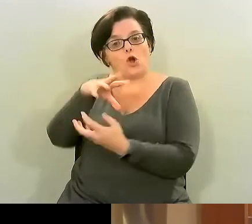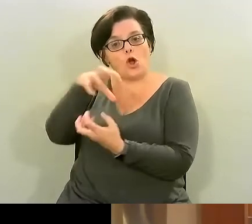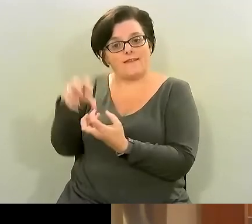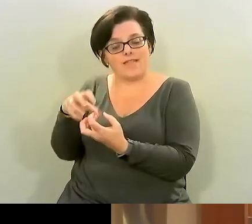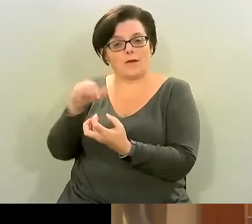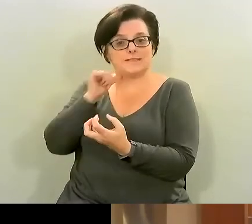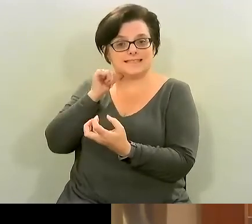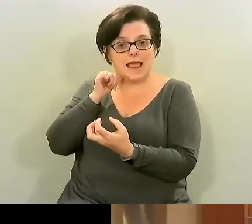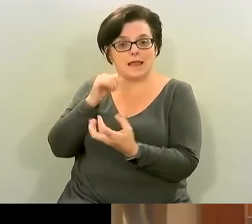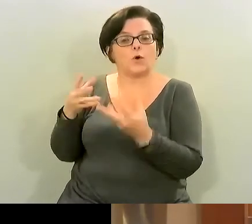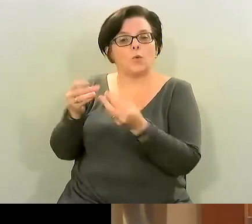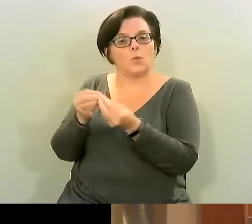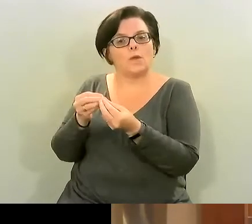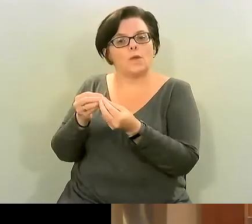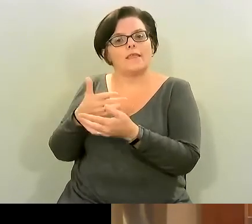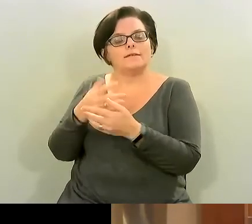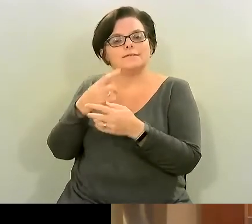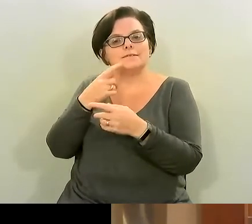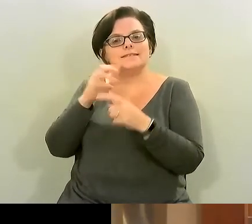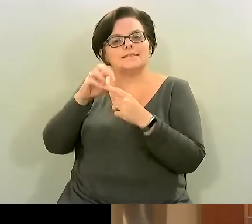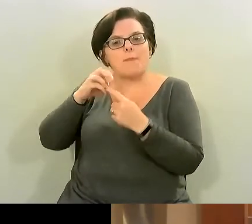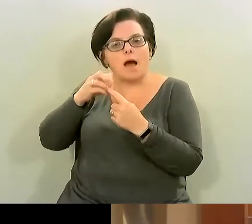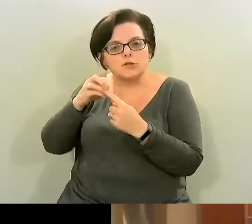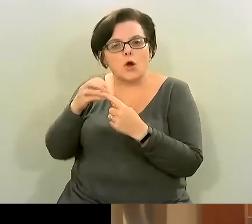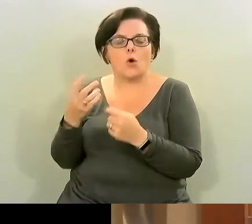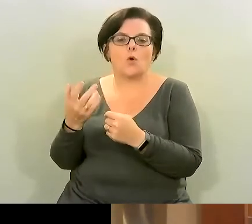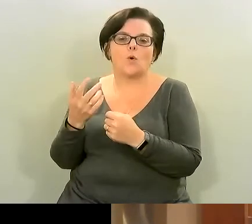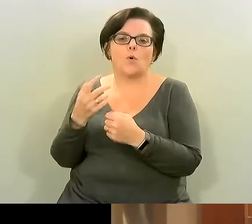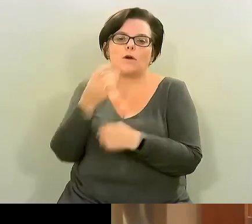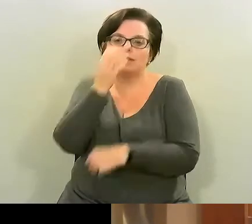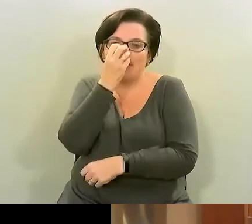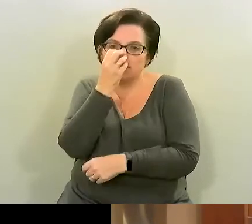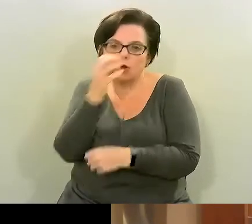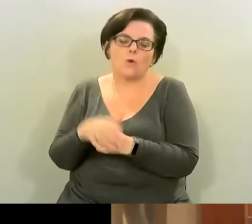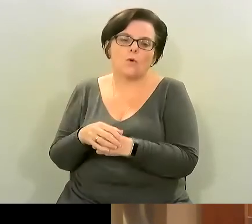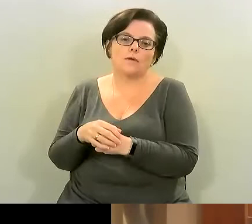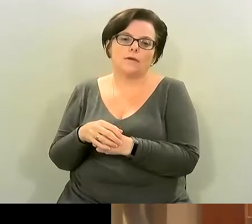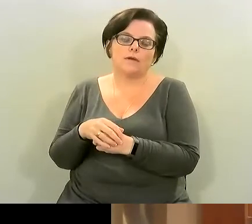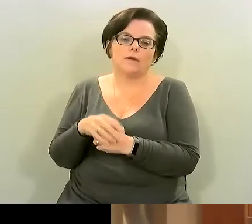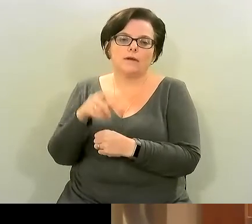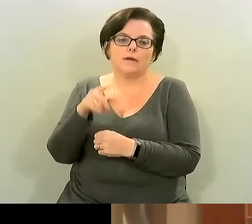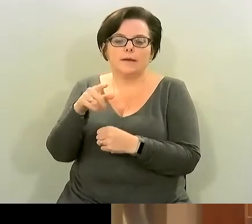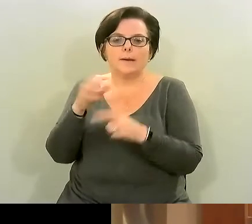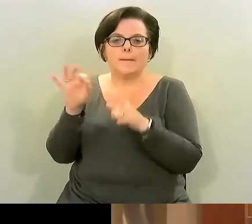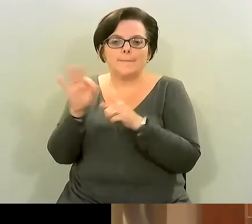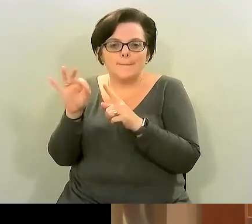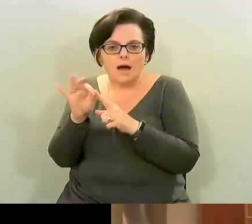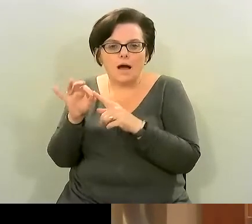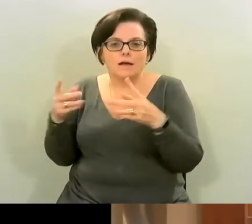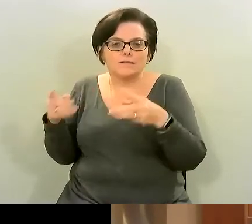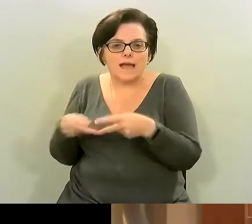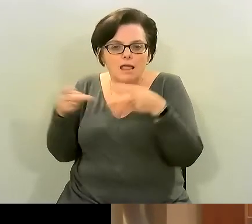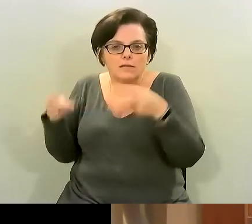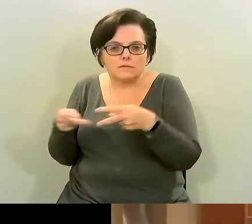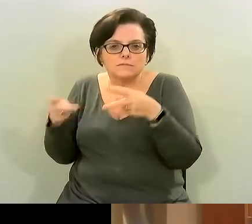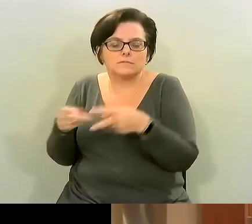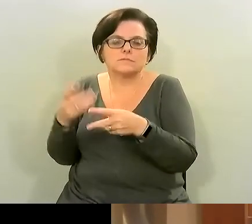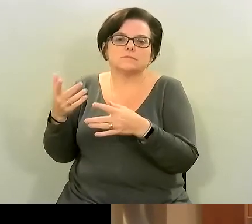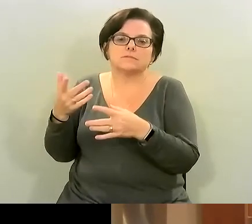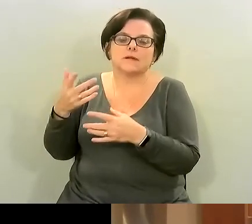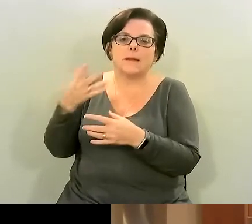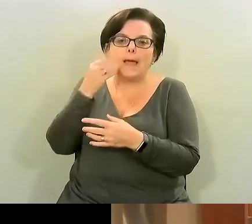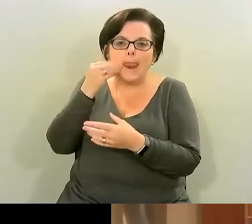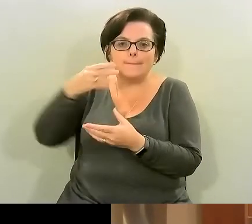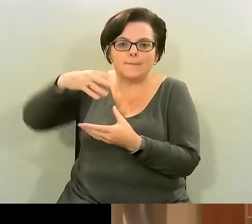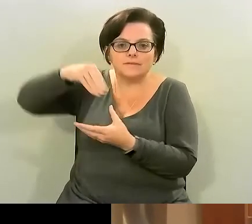in some fresh baby tomatoes i made a spinach salad with some sweet peppers a squeeze of lemon juice i didn't